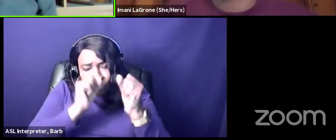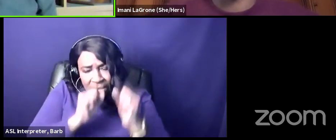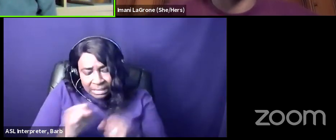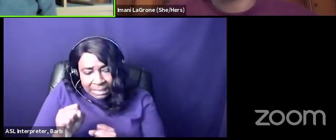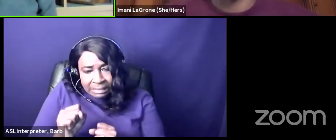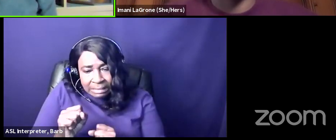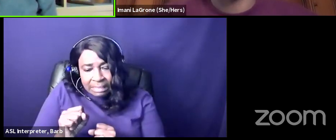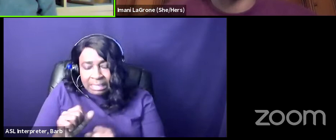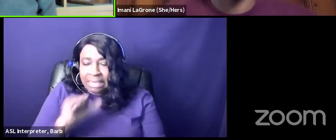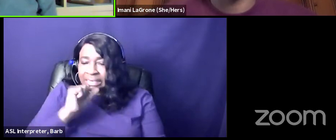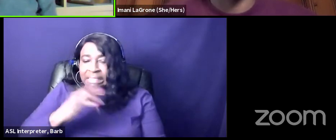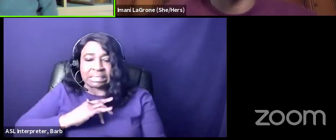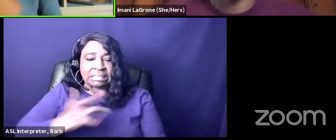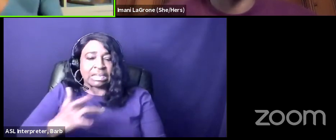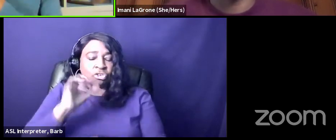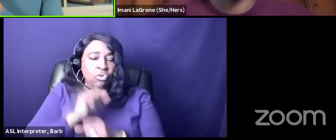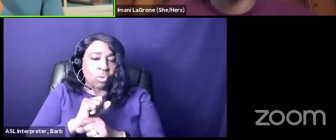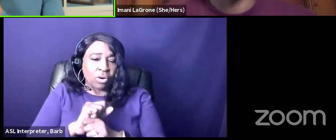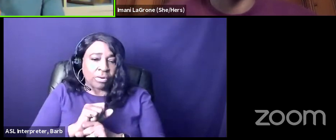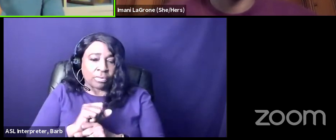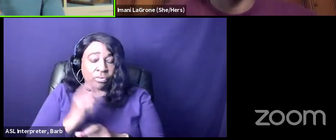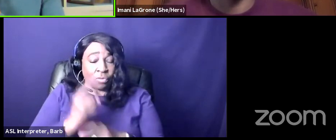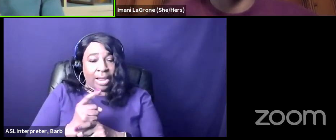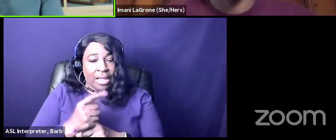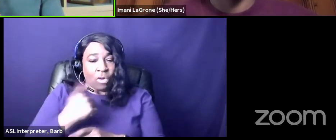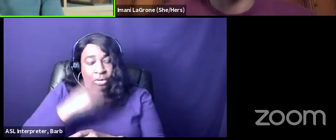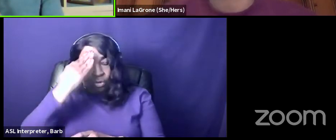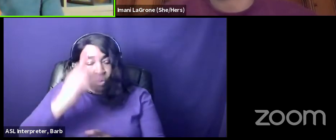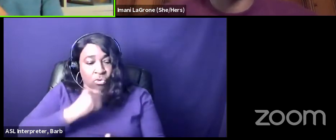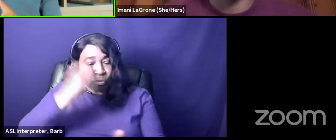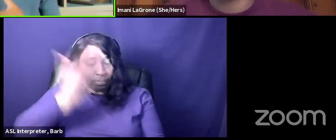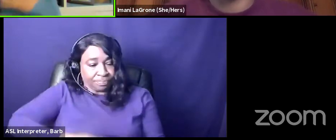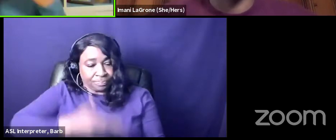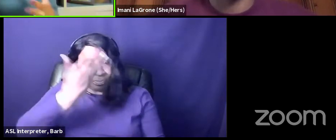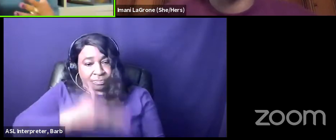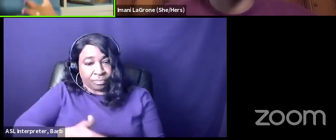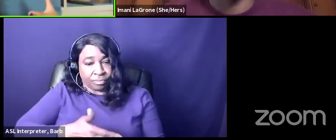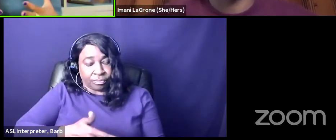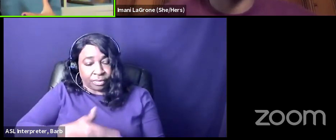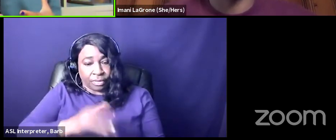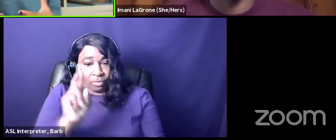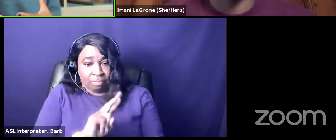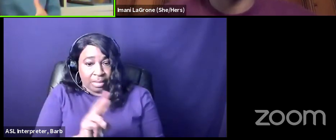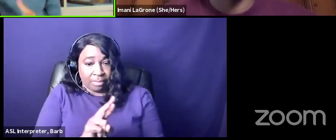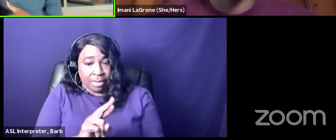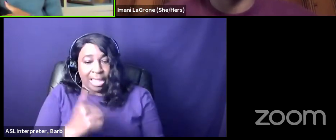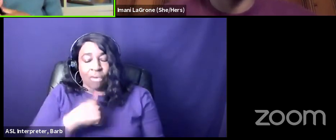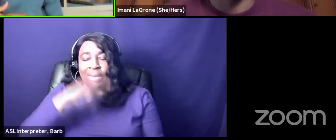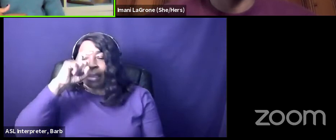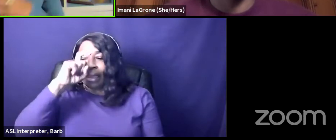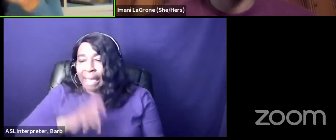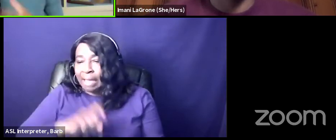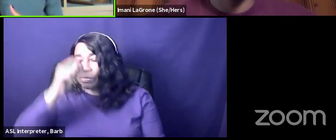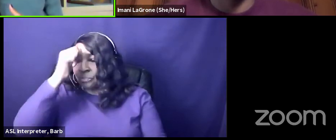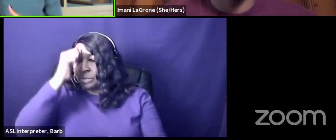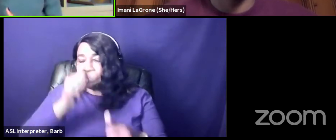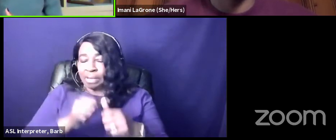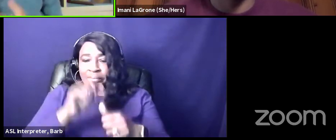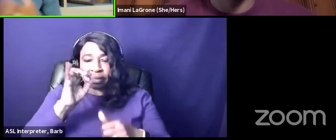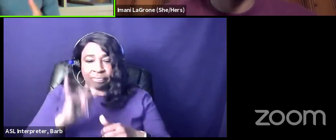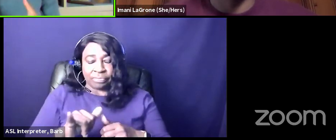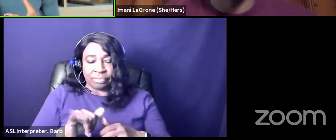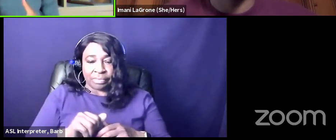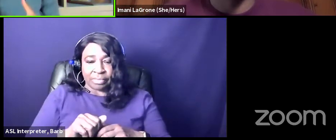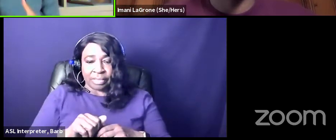doesn't tend to work wide scale because we we know who else is in the electorate we also have to remember that as i said